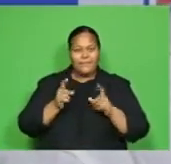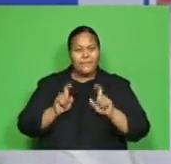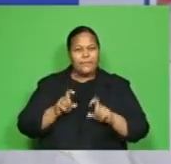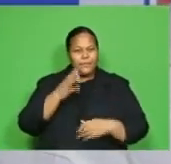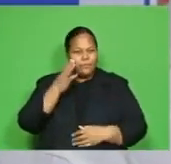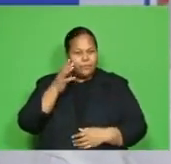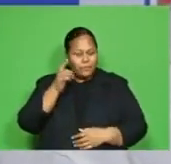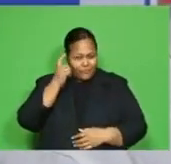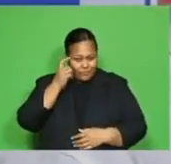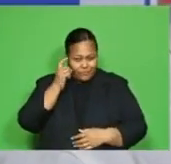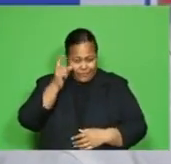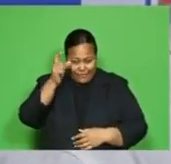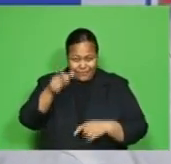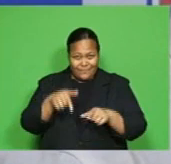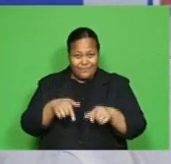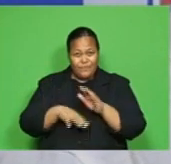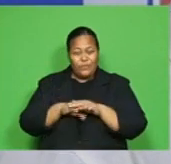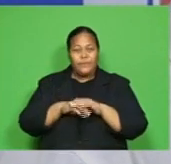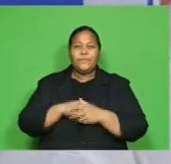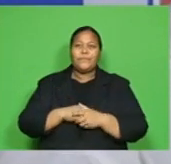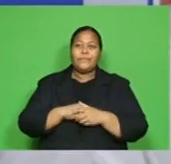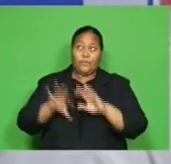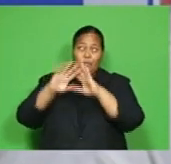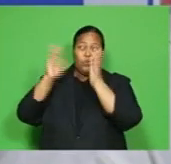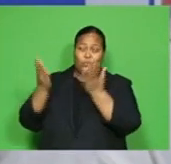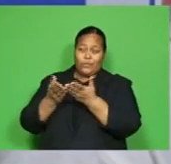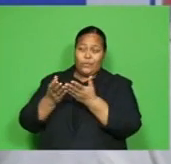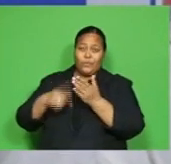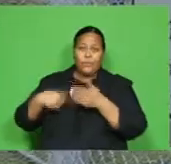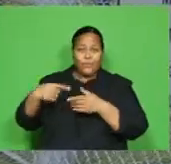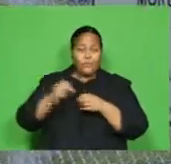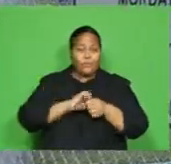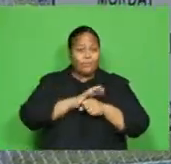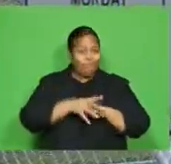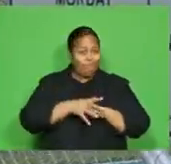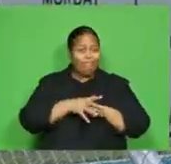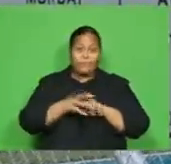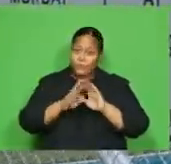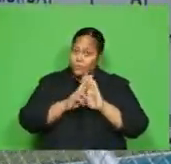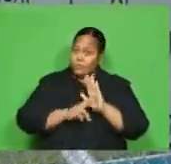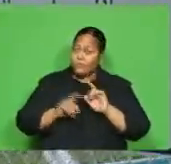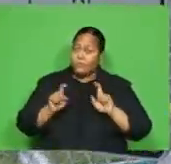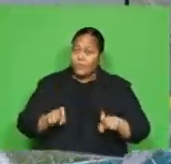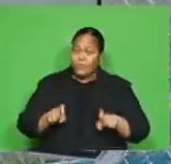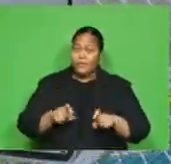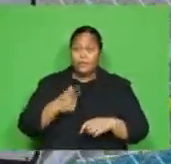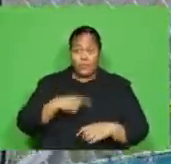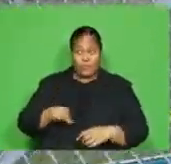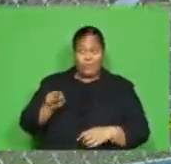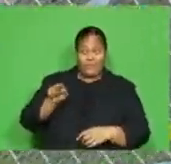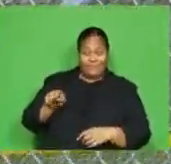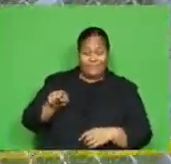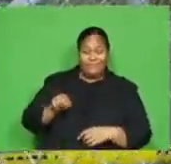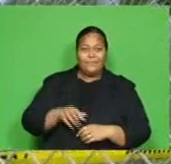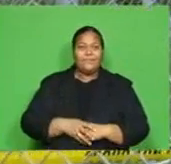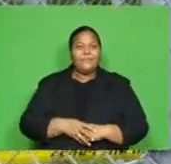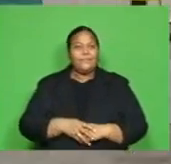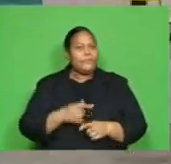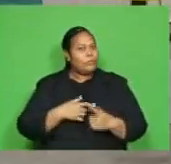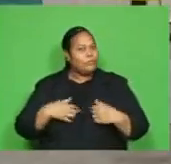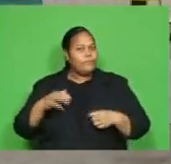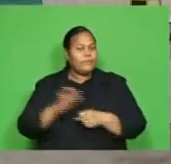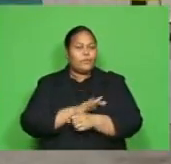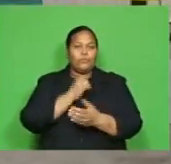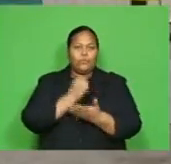that all around the world COVID-19 still is prevailing. And because of that, we have to make sure